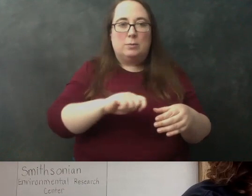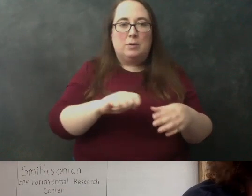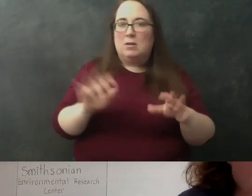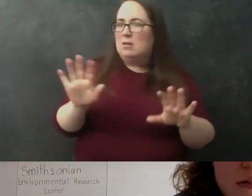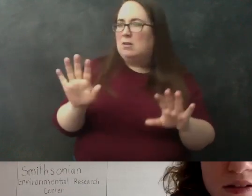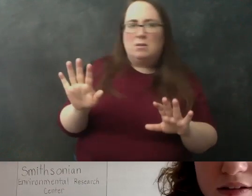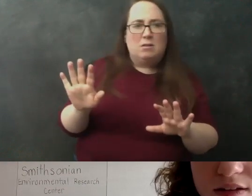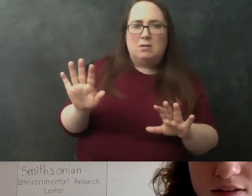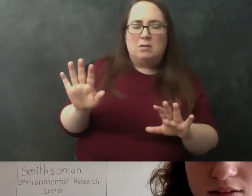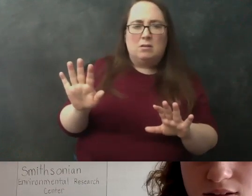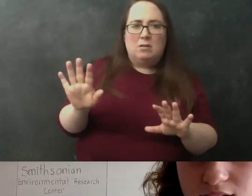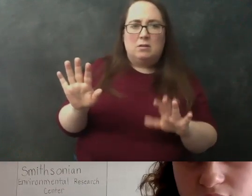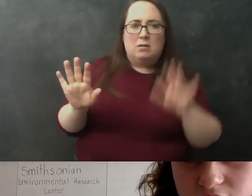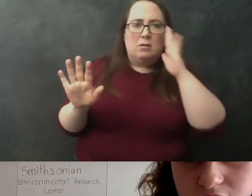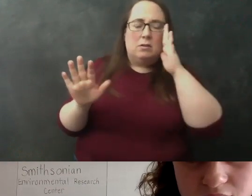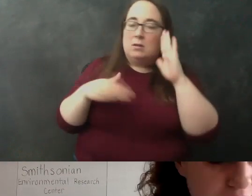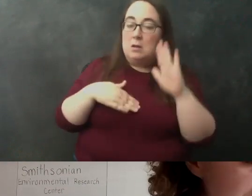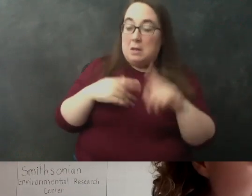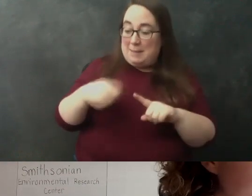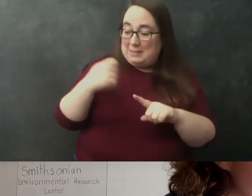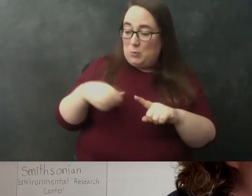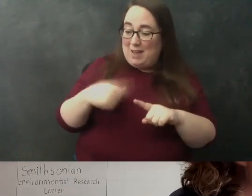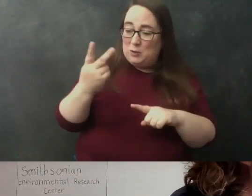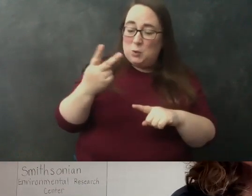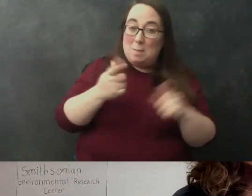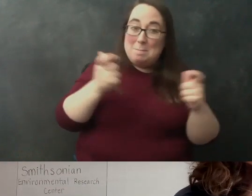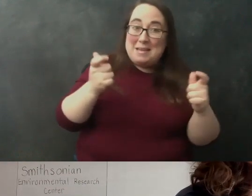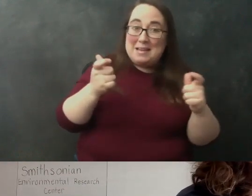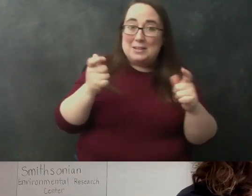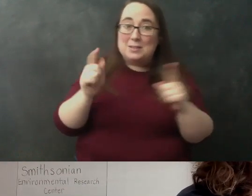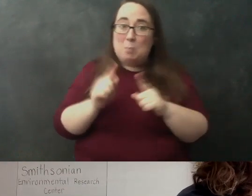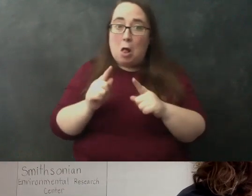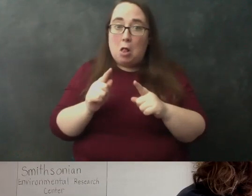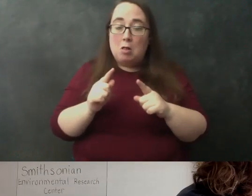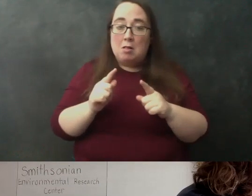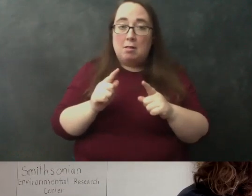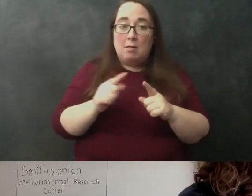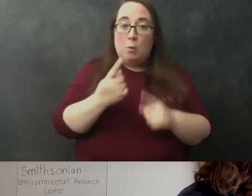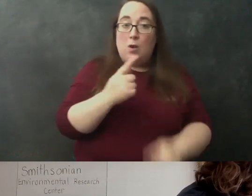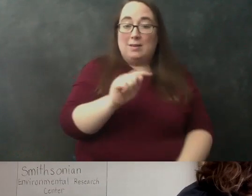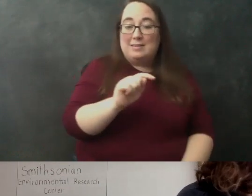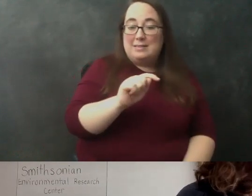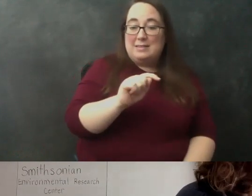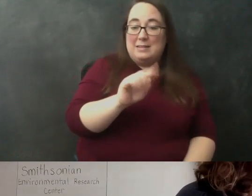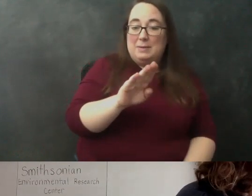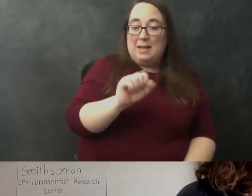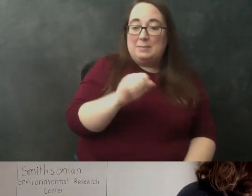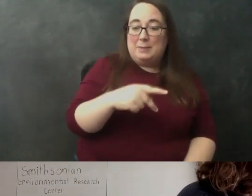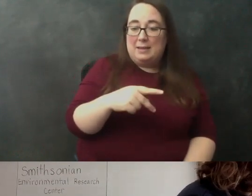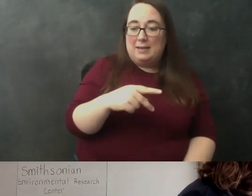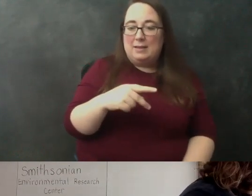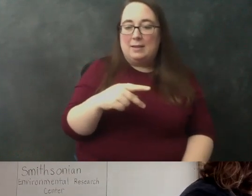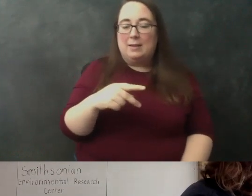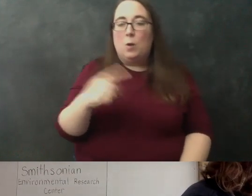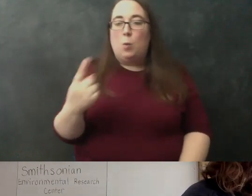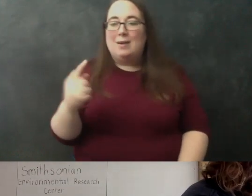so so my spoon has two sides one says one tv sp and one says one tsp